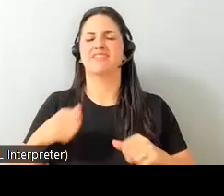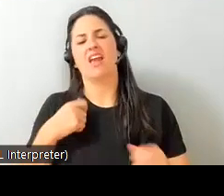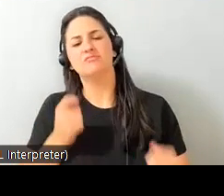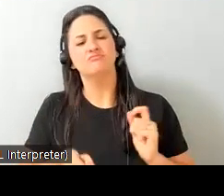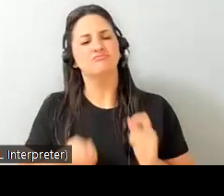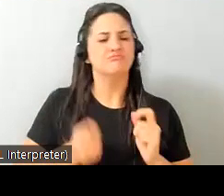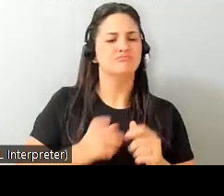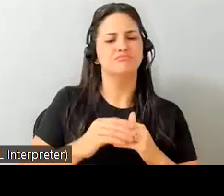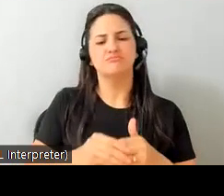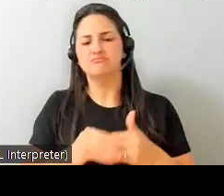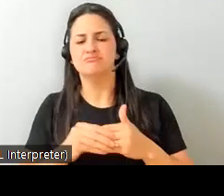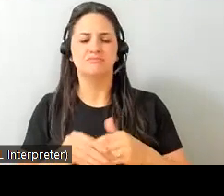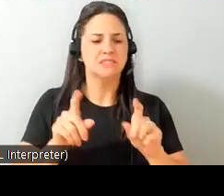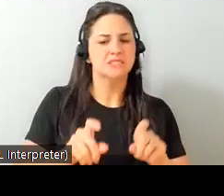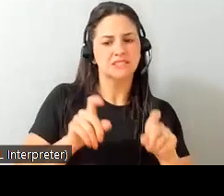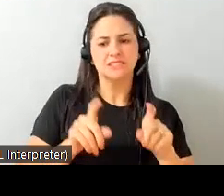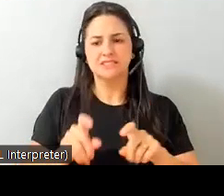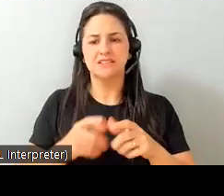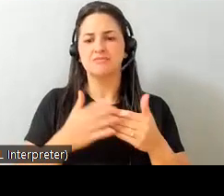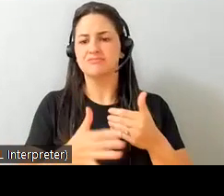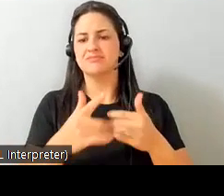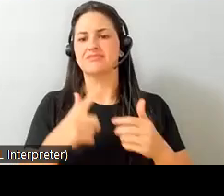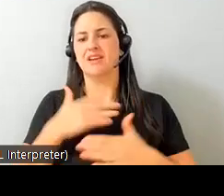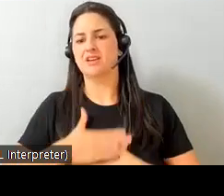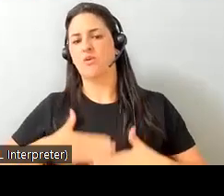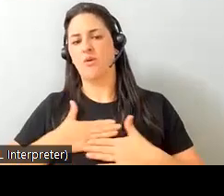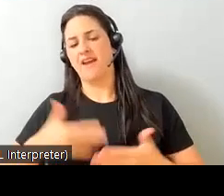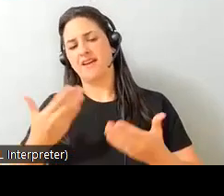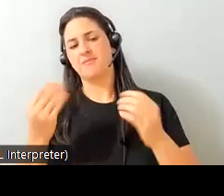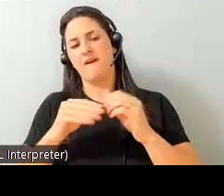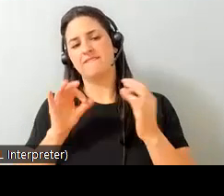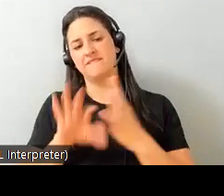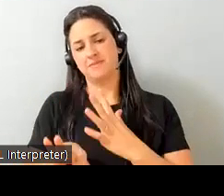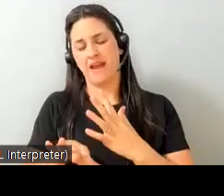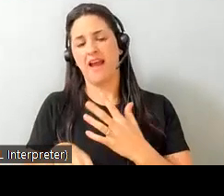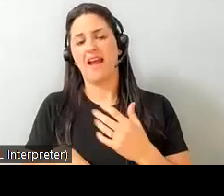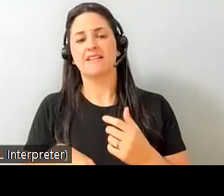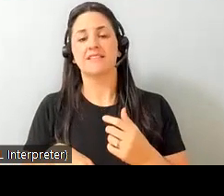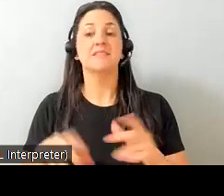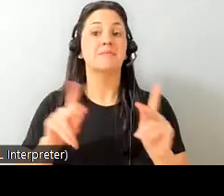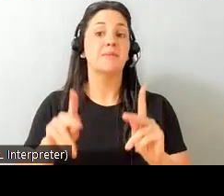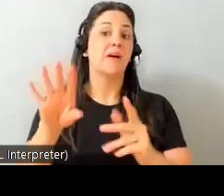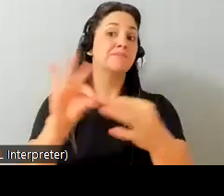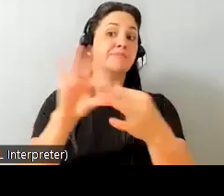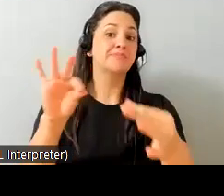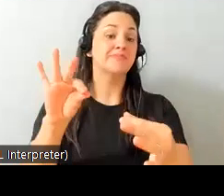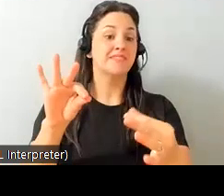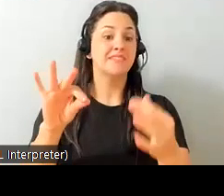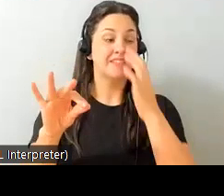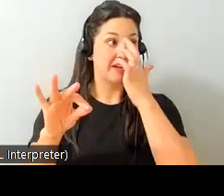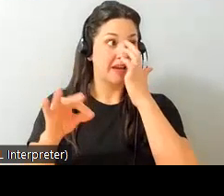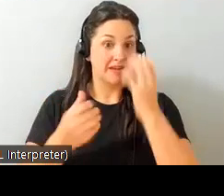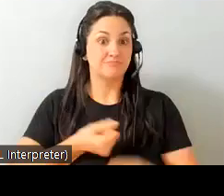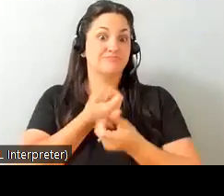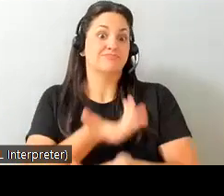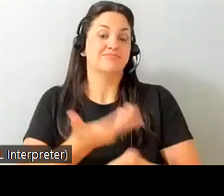get it tested and then we kind of enjoy um being able to get feedback um maybe testimonials maybe um other other players